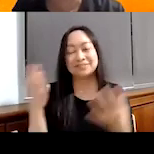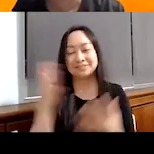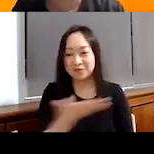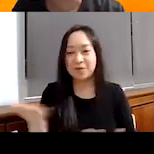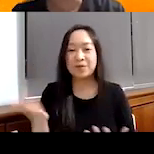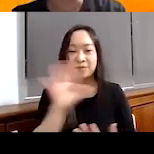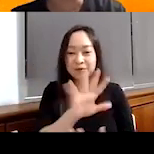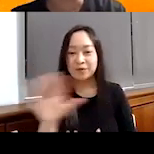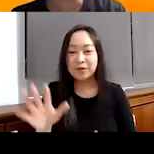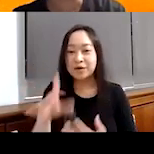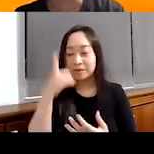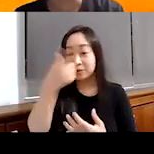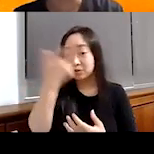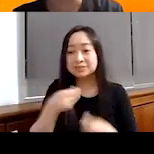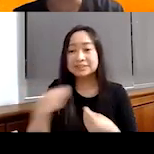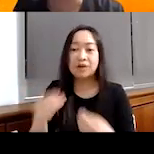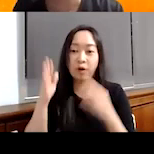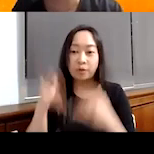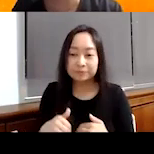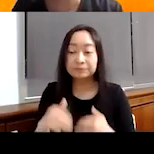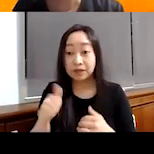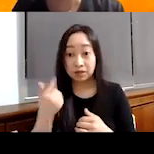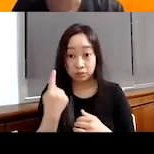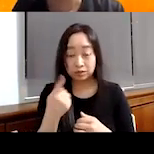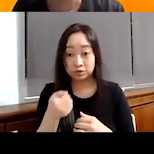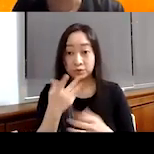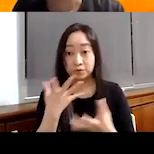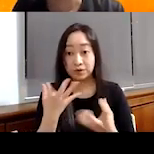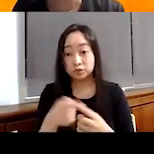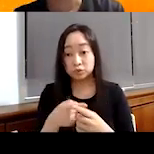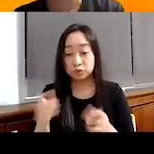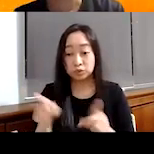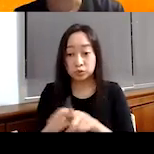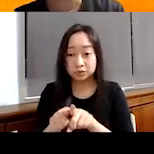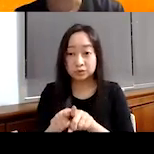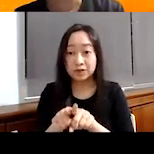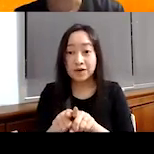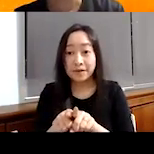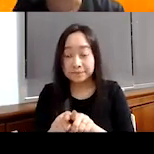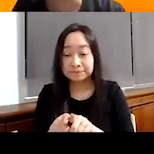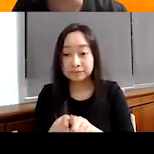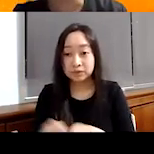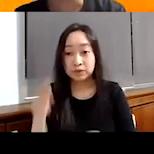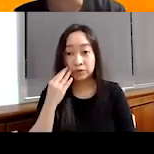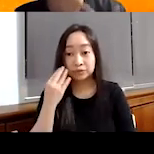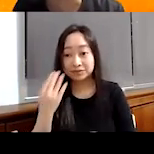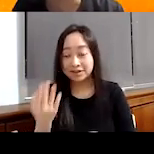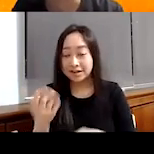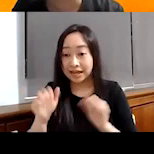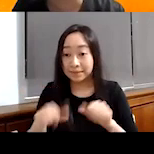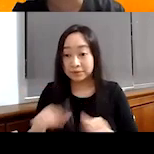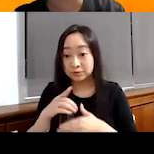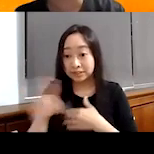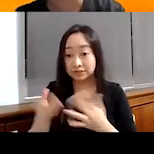you know, for giving them hope. I think the other one that you wanted to, uh, to also, um, you know, be able to